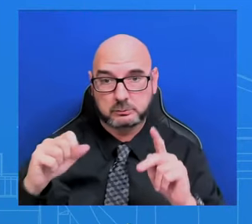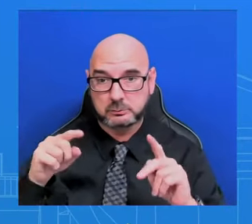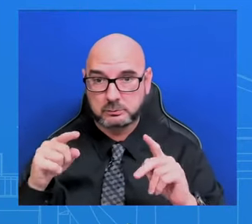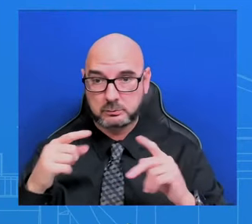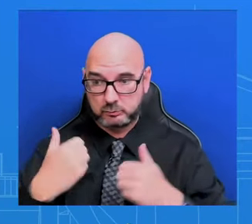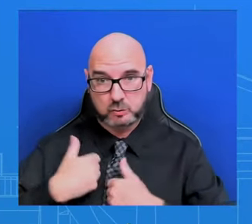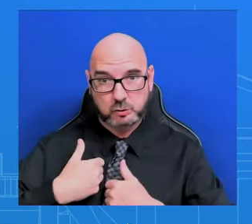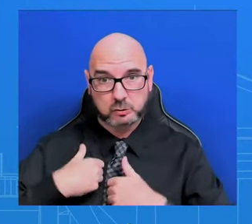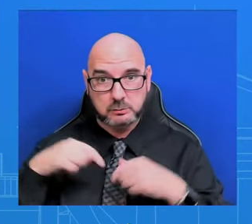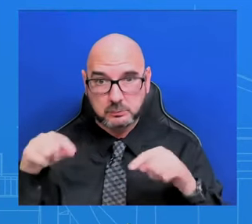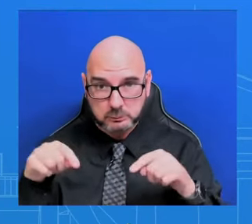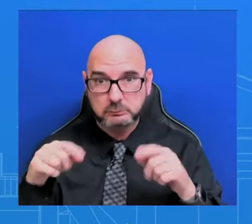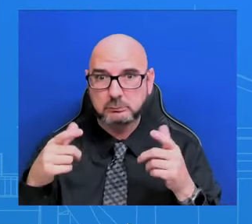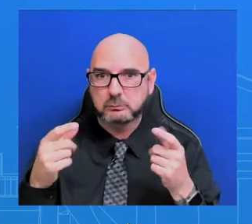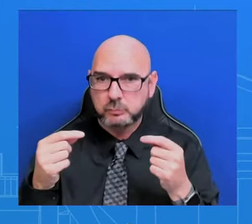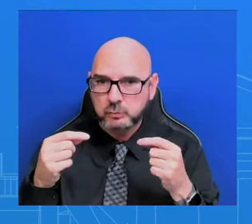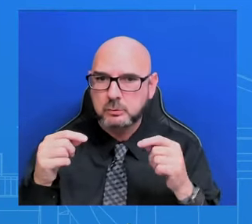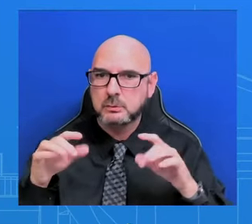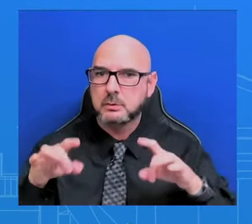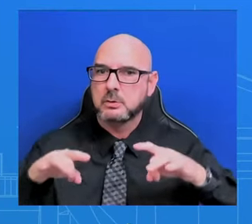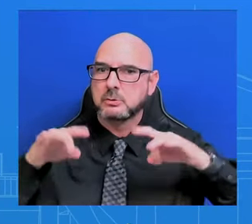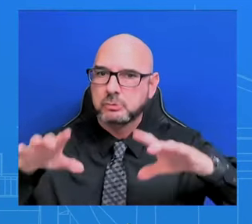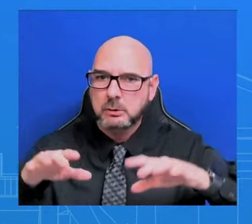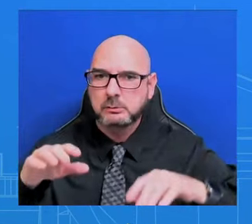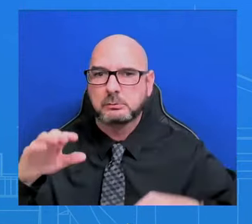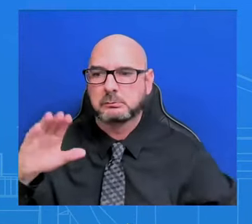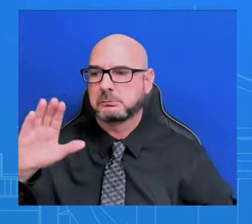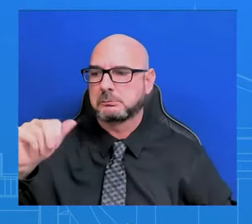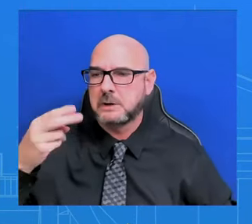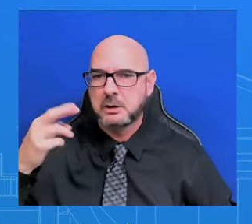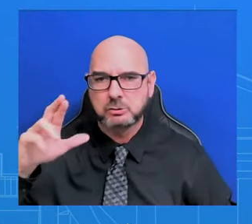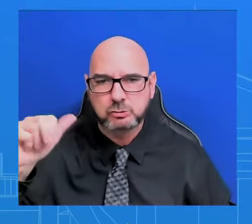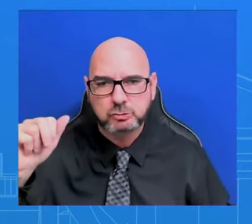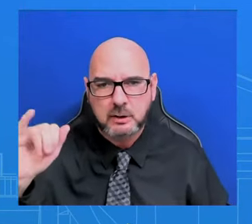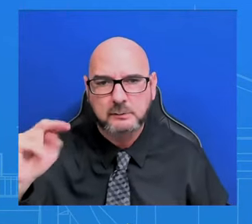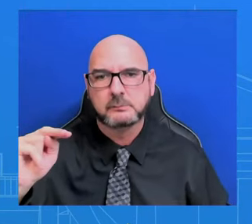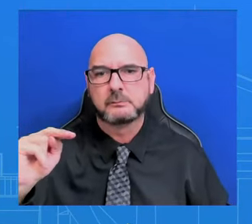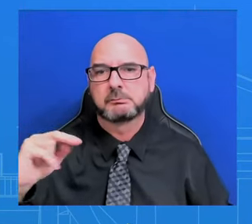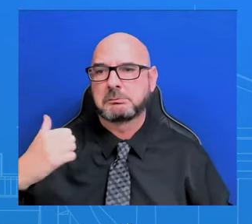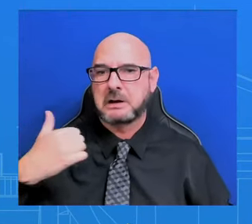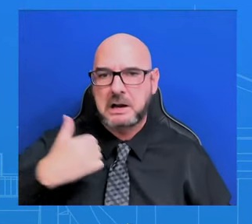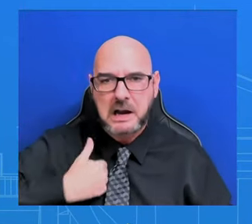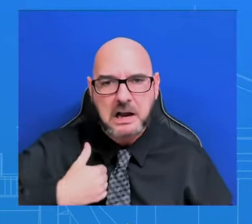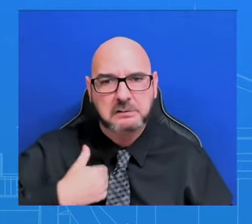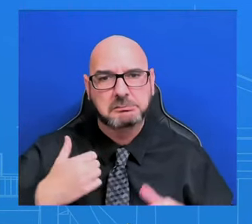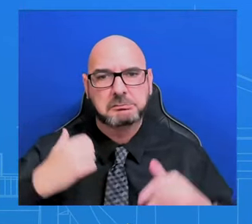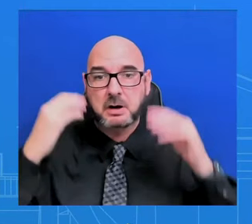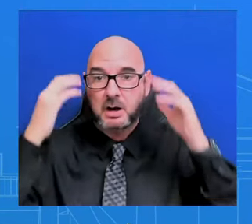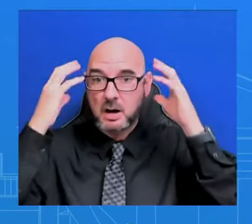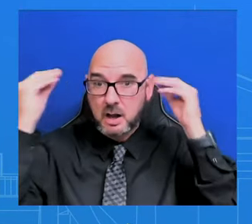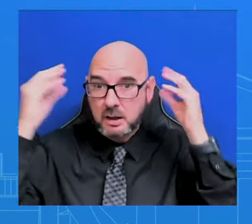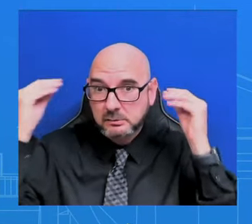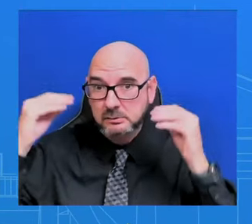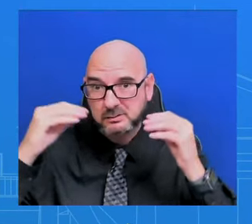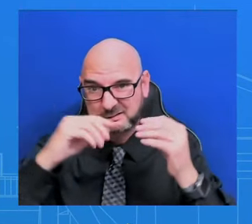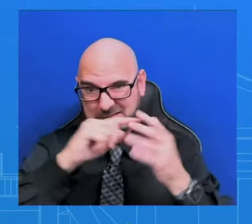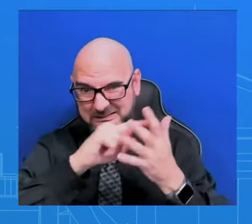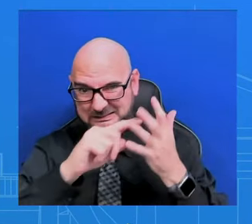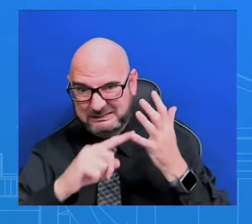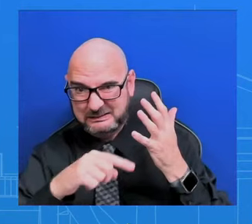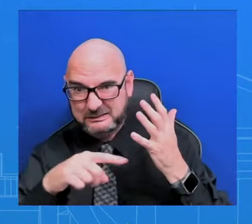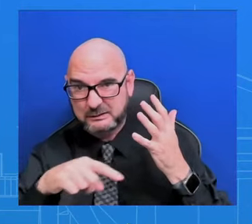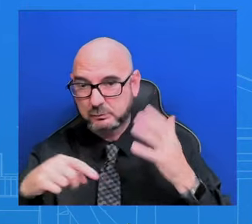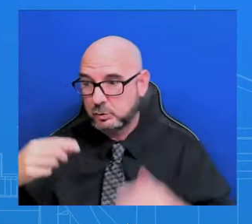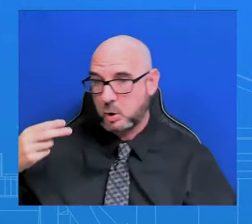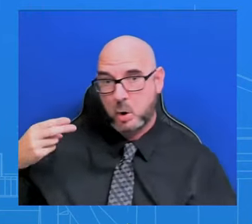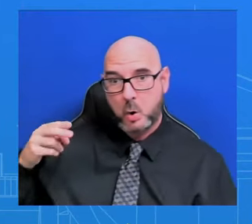Australia, Bahrain, Canada, and the Netherlands, all conducted an additional round of strikes against Houthi targets in Yemen.